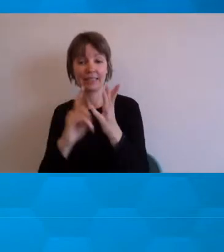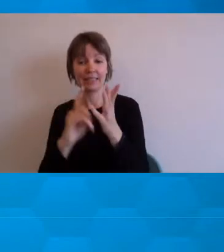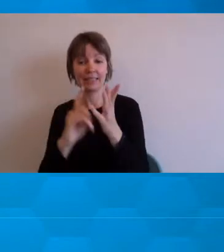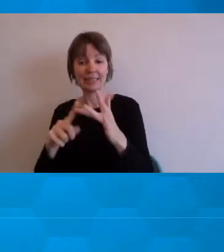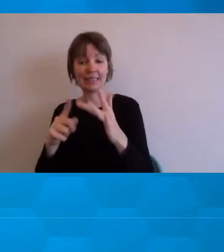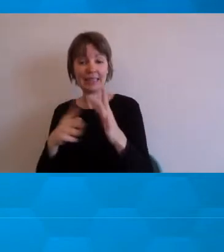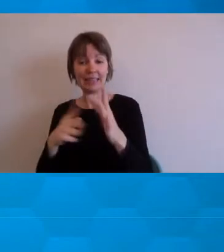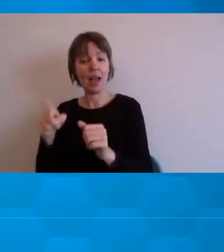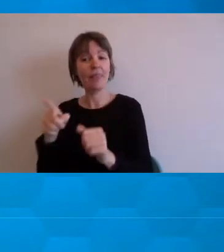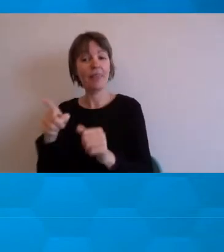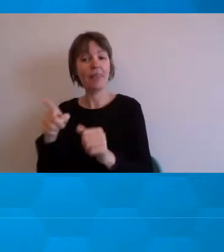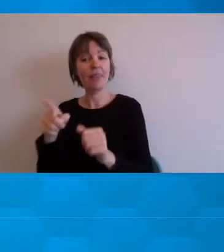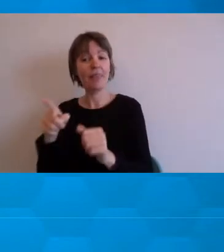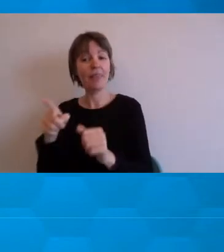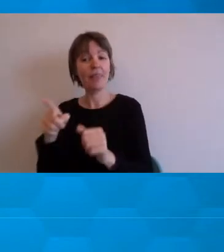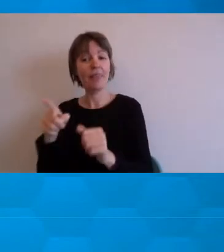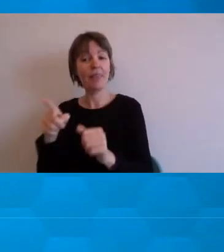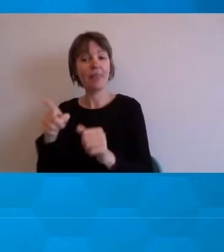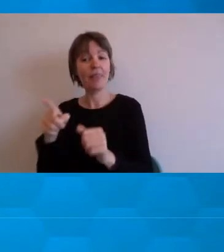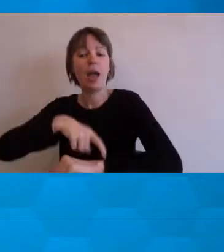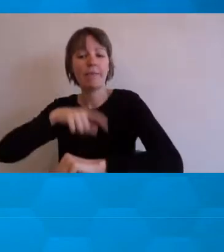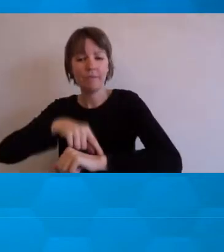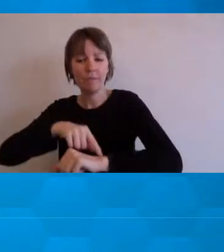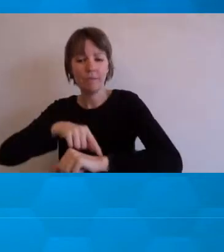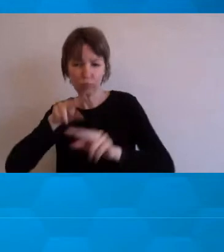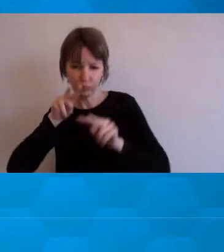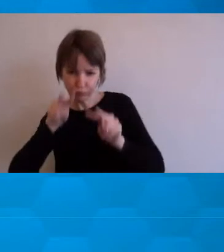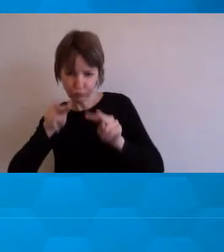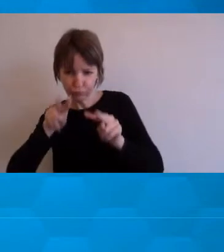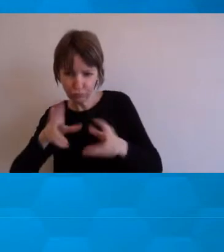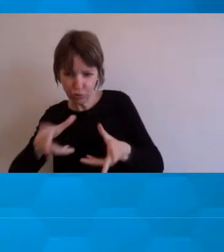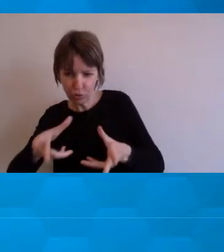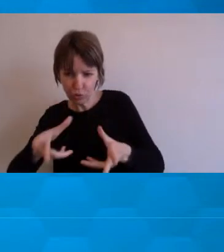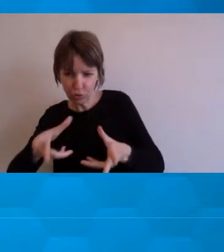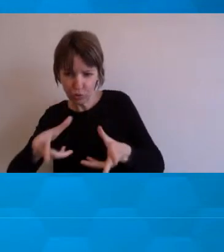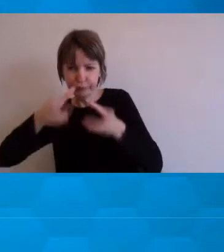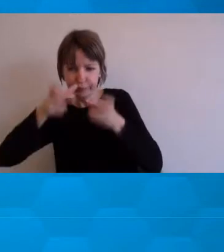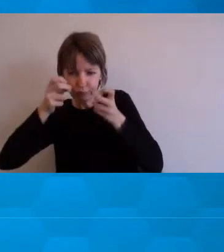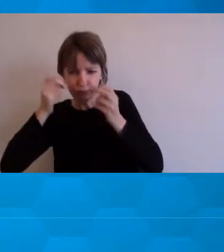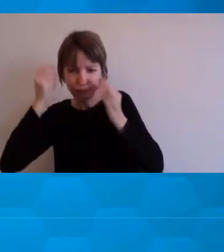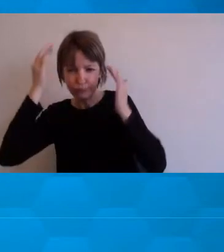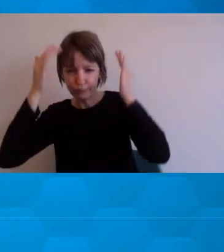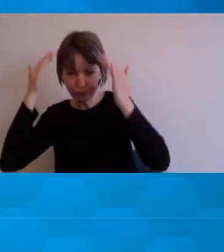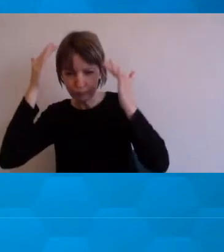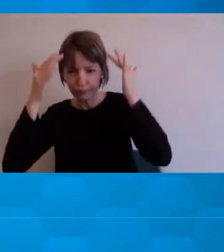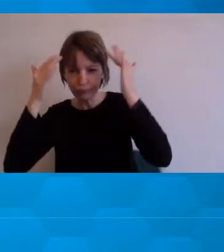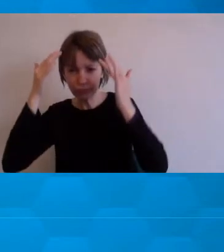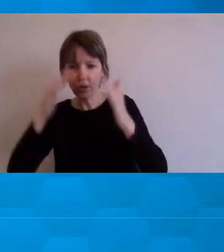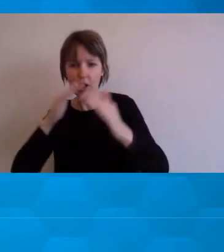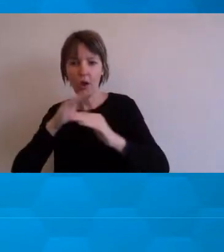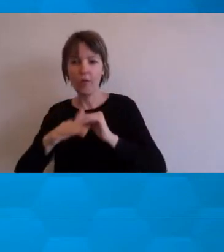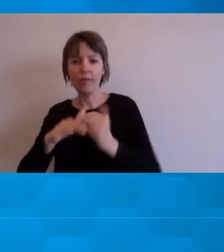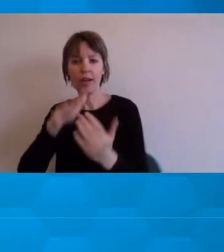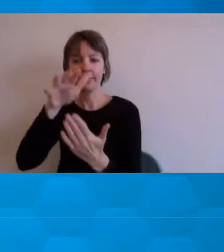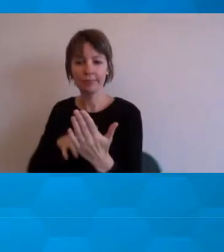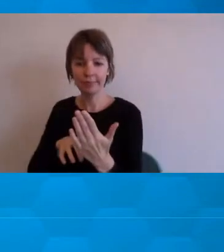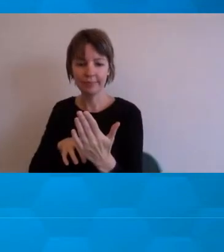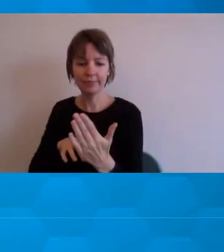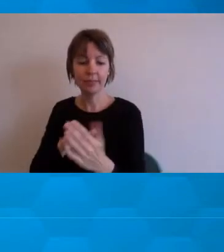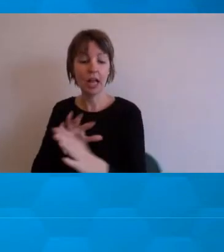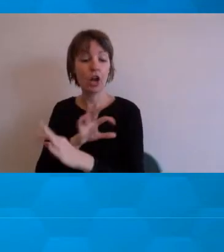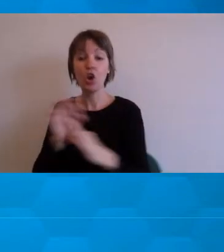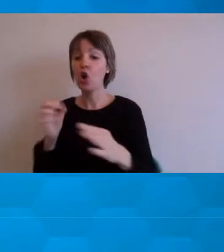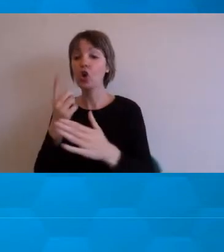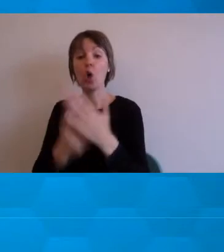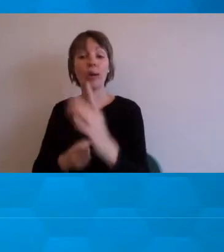digest text and the information you're giving them. And it won't just impact literacy and you won't